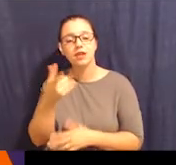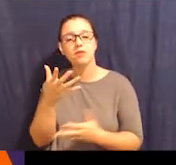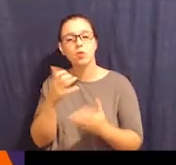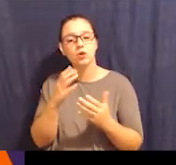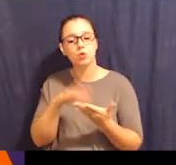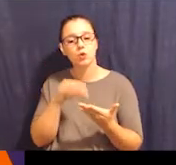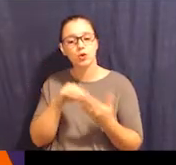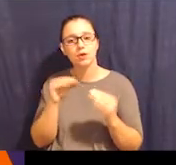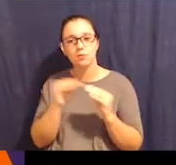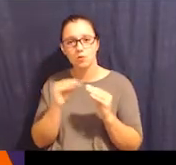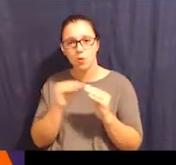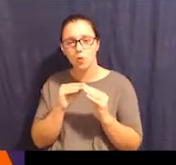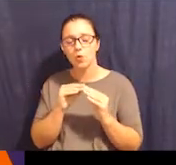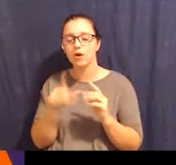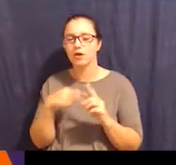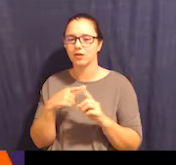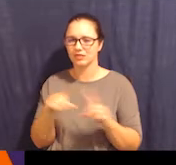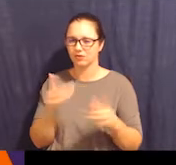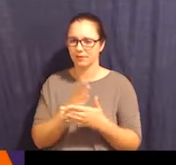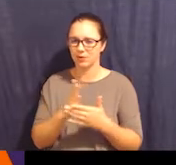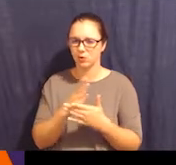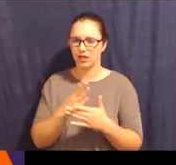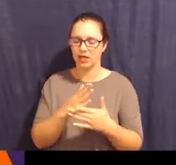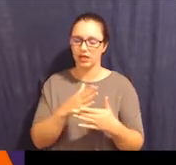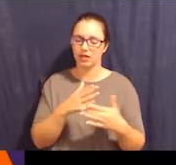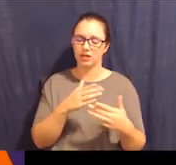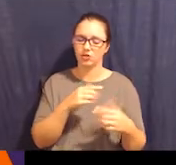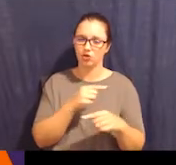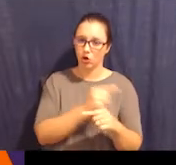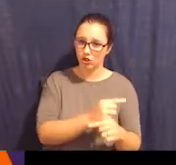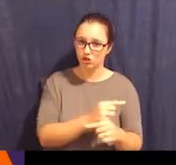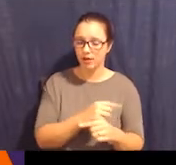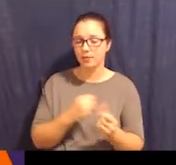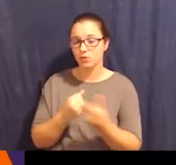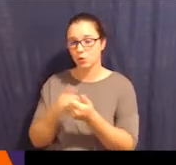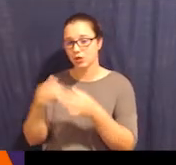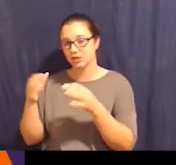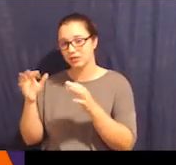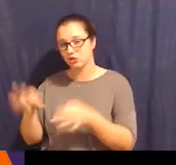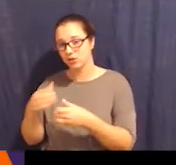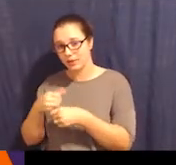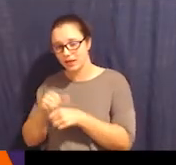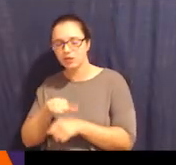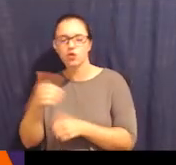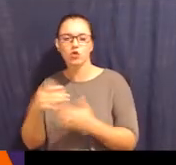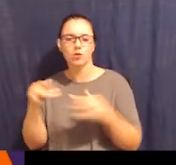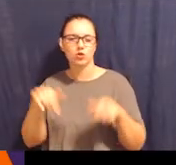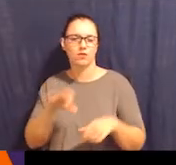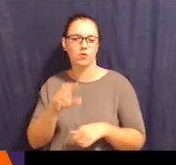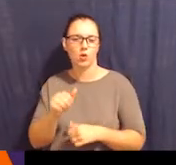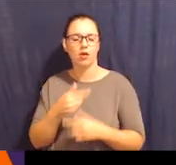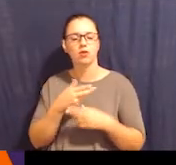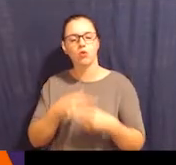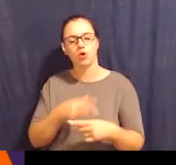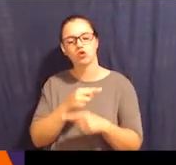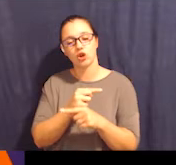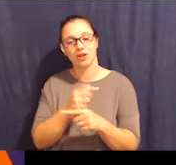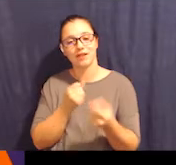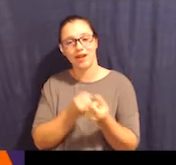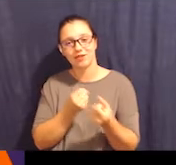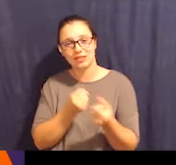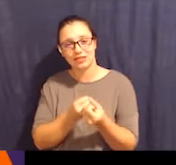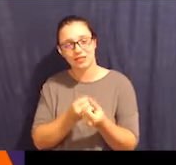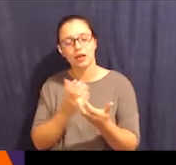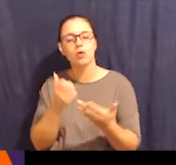want to learn more about the differences between supported decision-making, guardianship, and another option in Florida that we have called guardian advocacy,